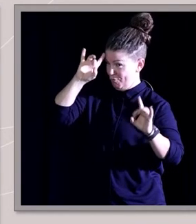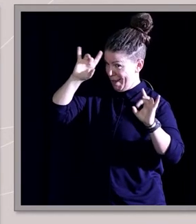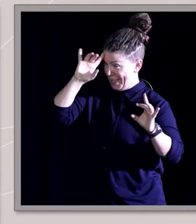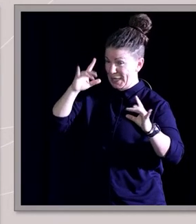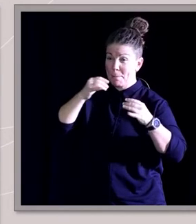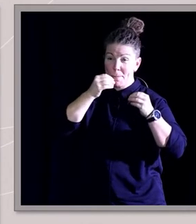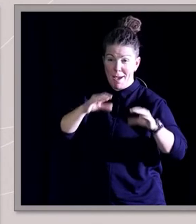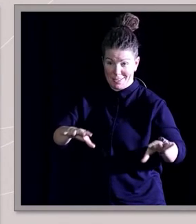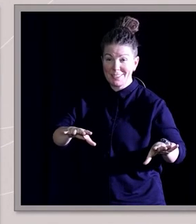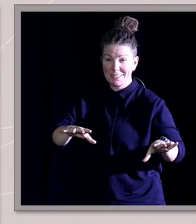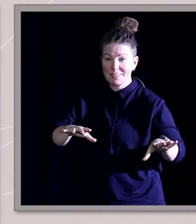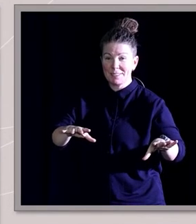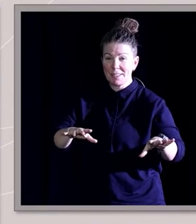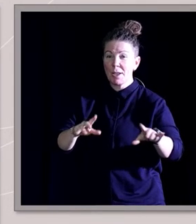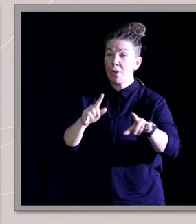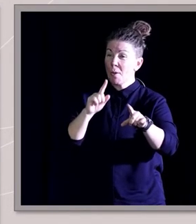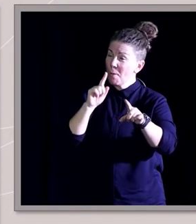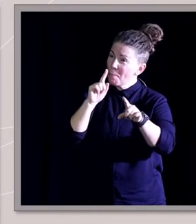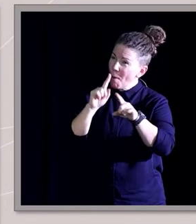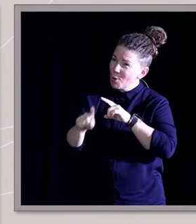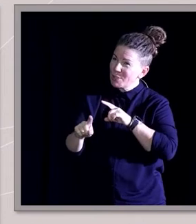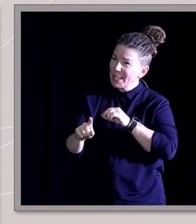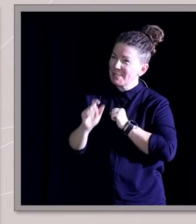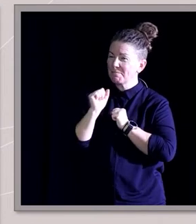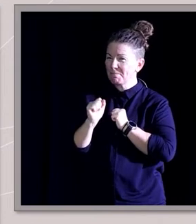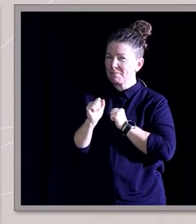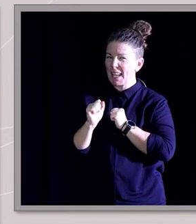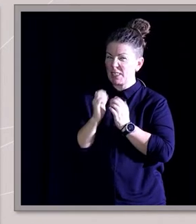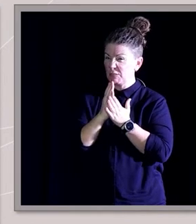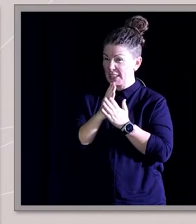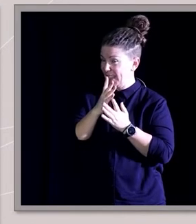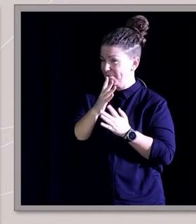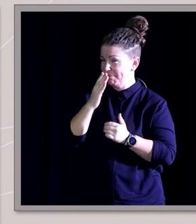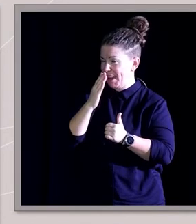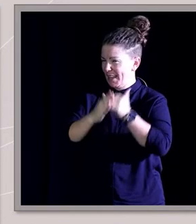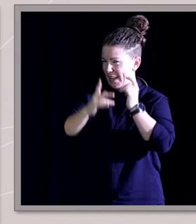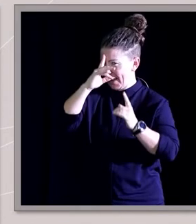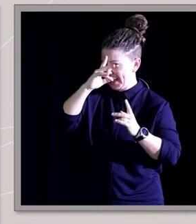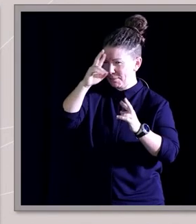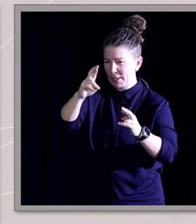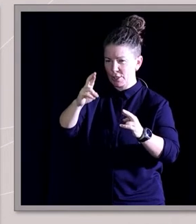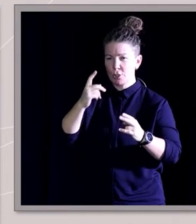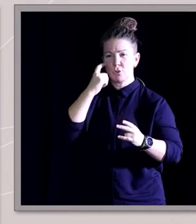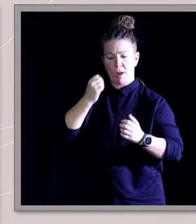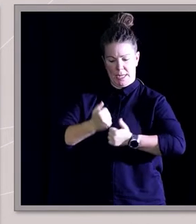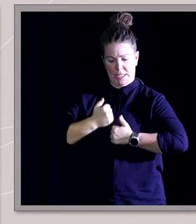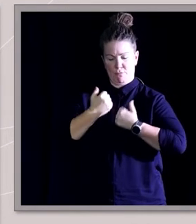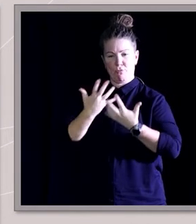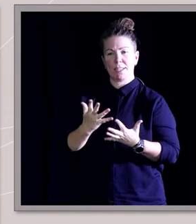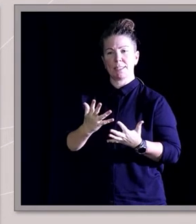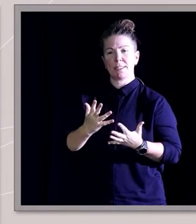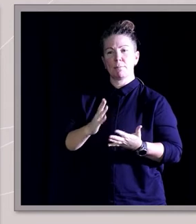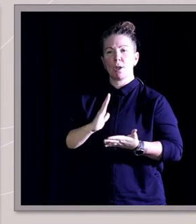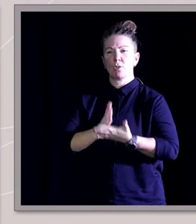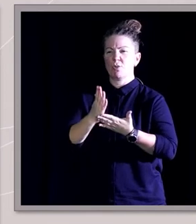and most of all, and this is probably the bit that I never really expected, to be able to express my true self in all of its